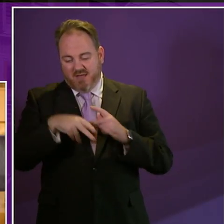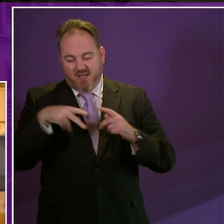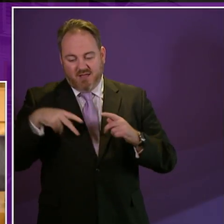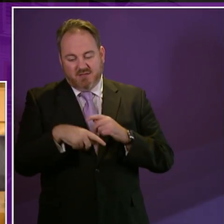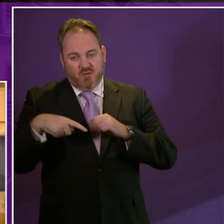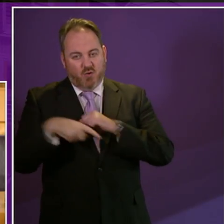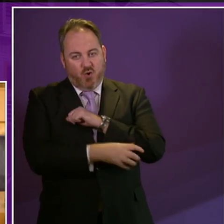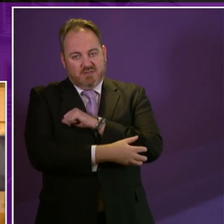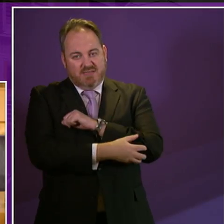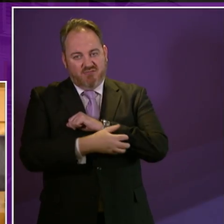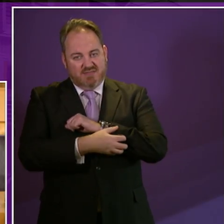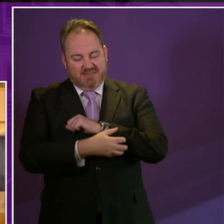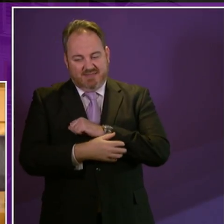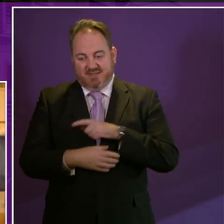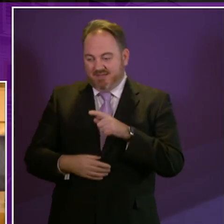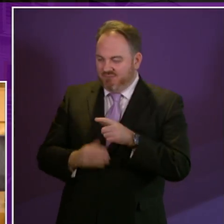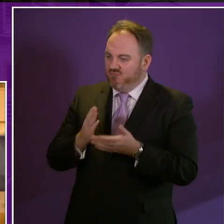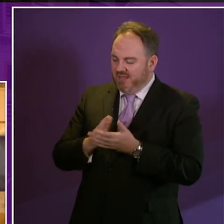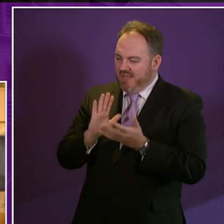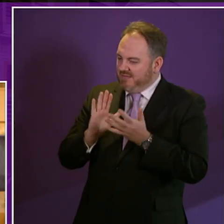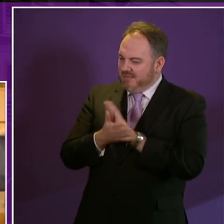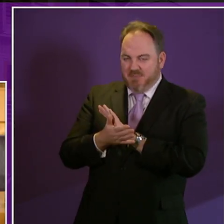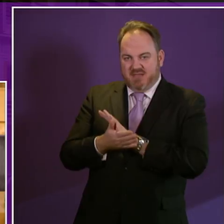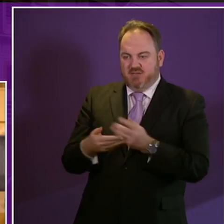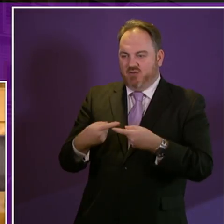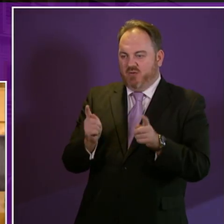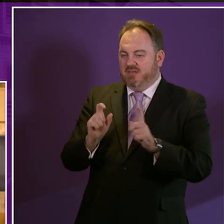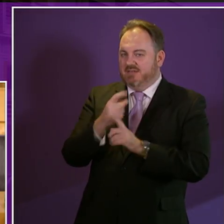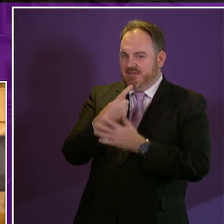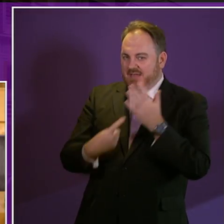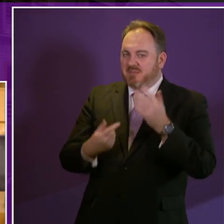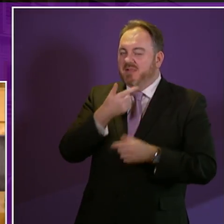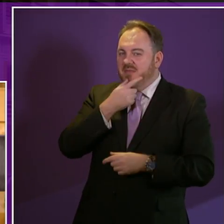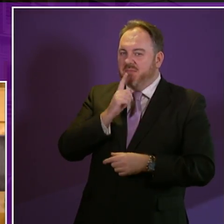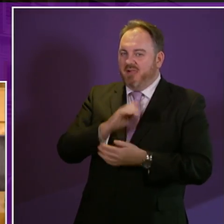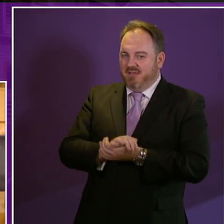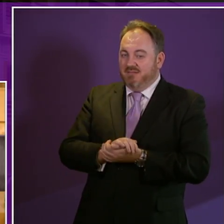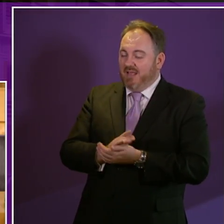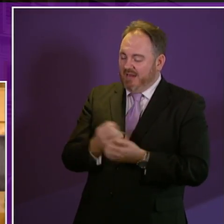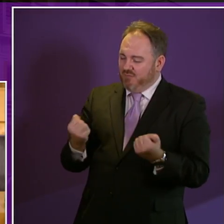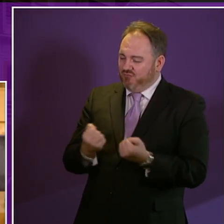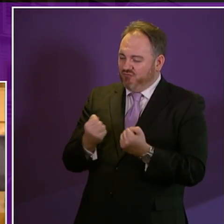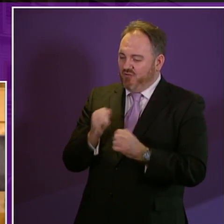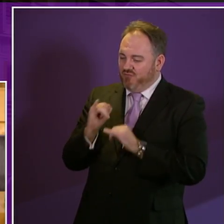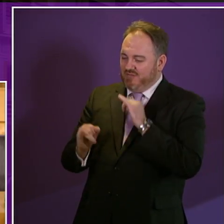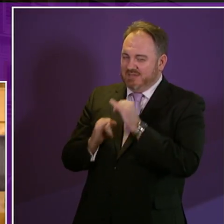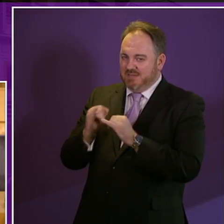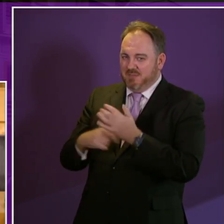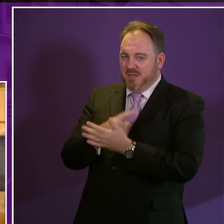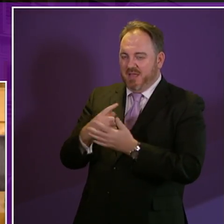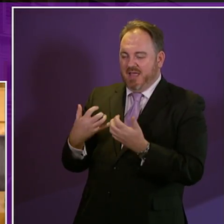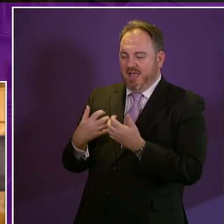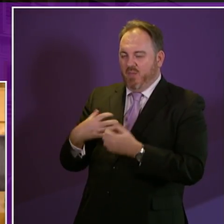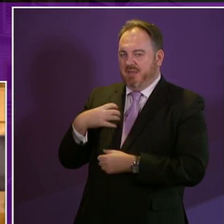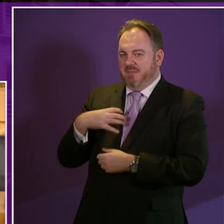violations of the rights of people with disabilities it is also withering about the manner in which ministers conducted